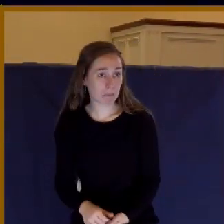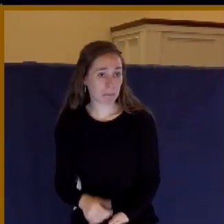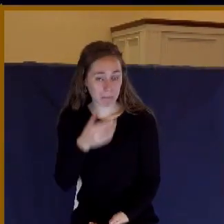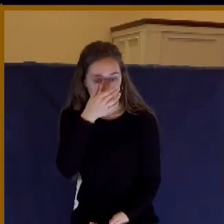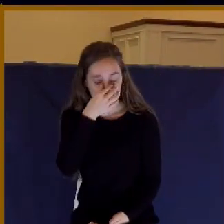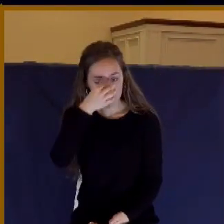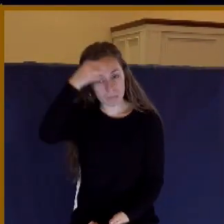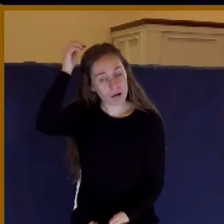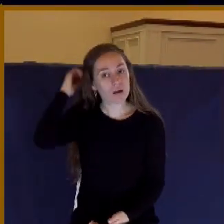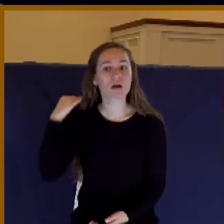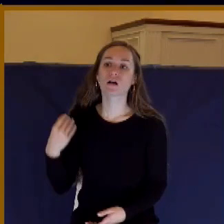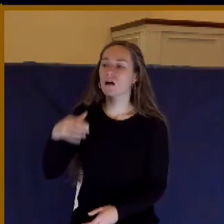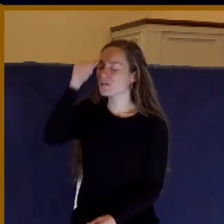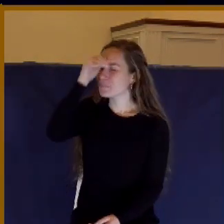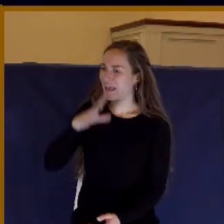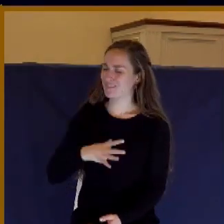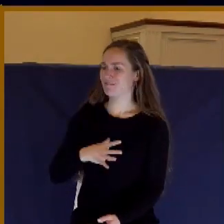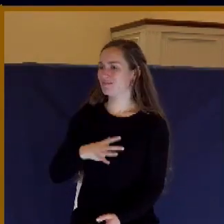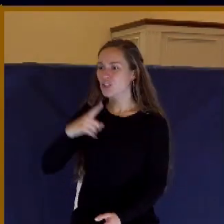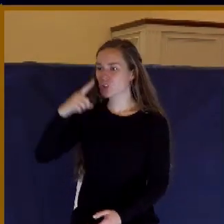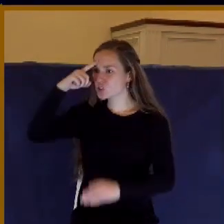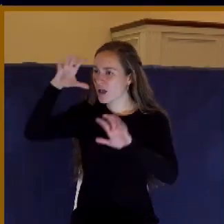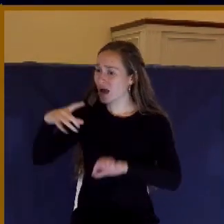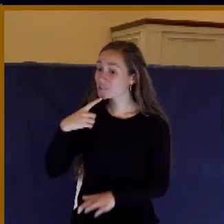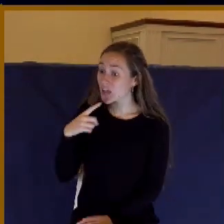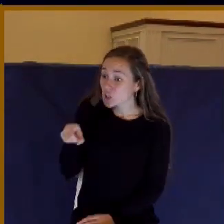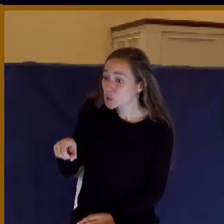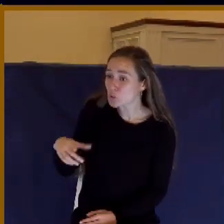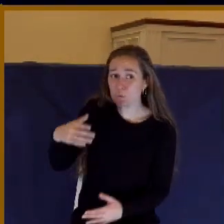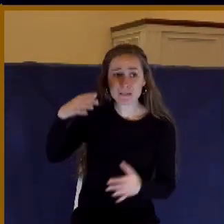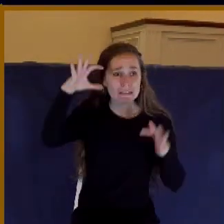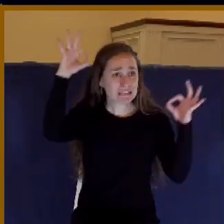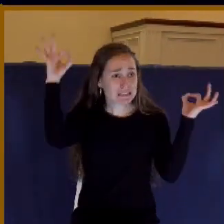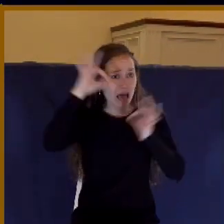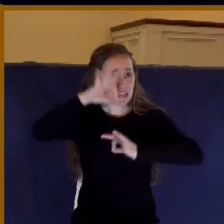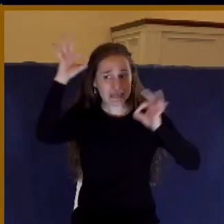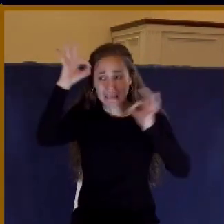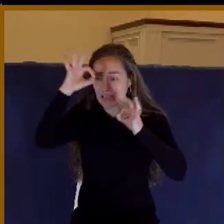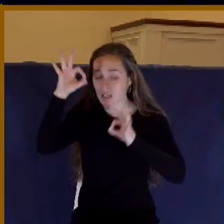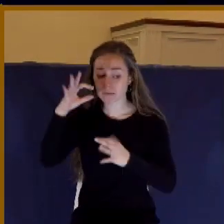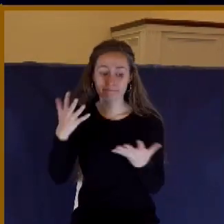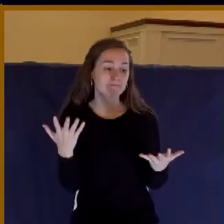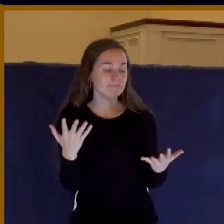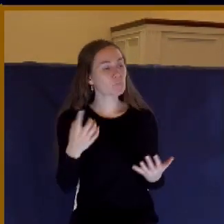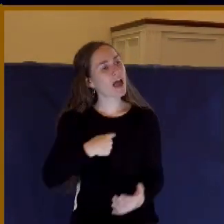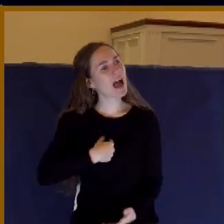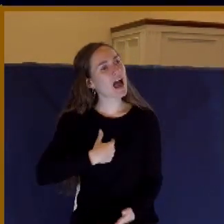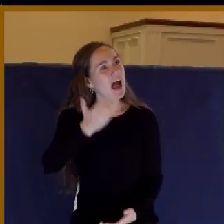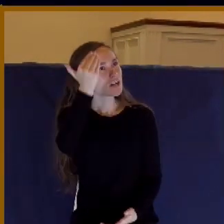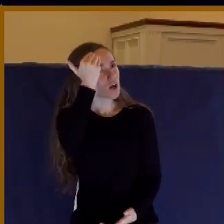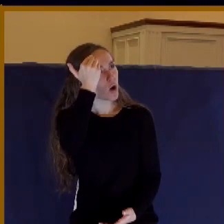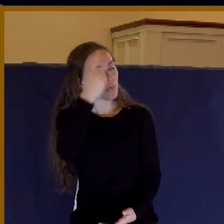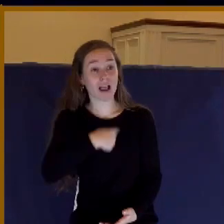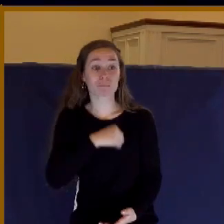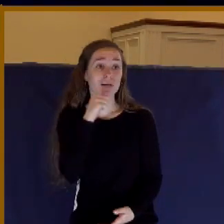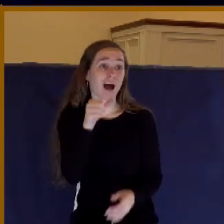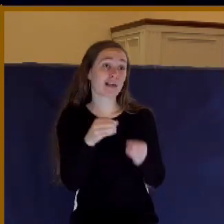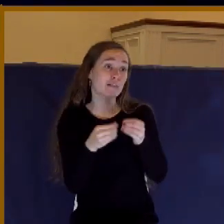The man finally, in exasperation, said, well, you really don't know anything for sure, do you? And the little boy said, I know that I ain't lost.